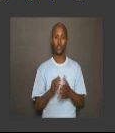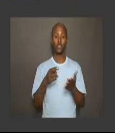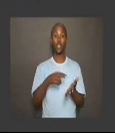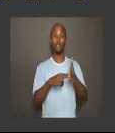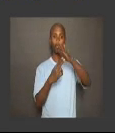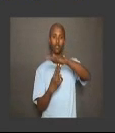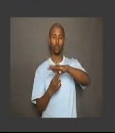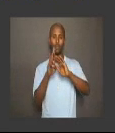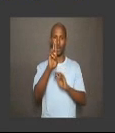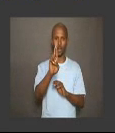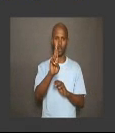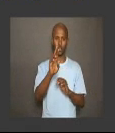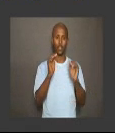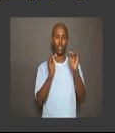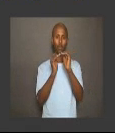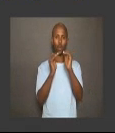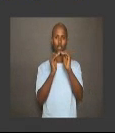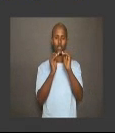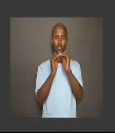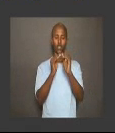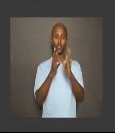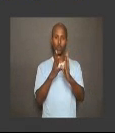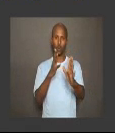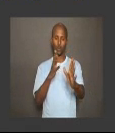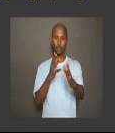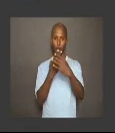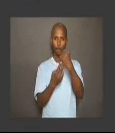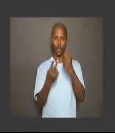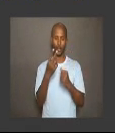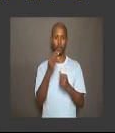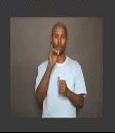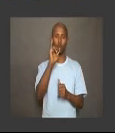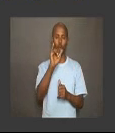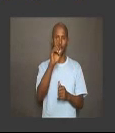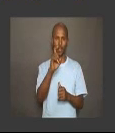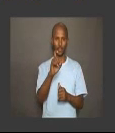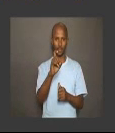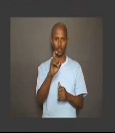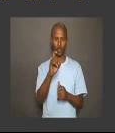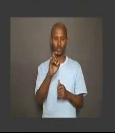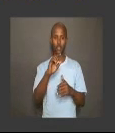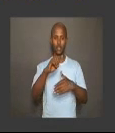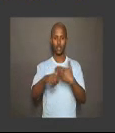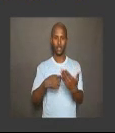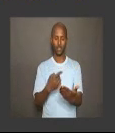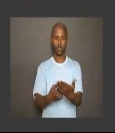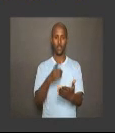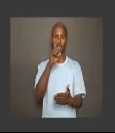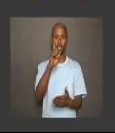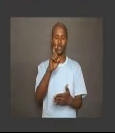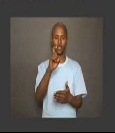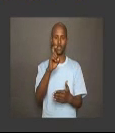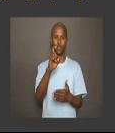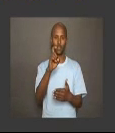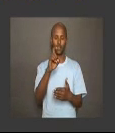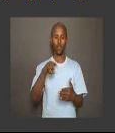of R equals the ordered pair Y, X, such that X is